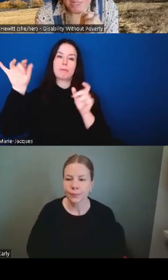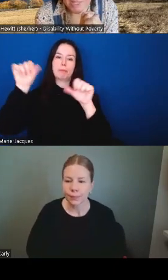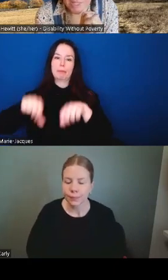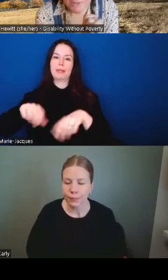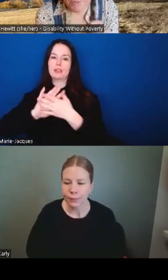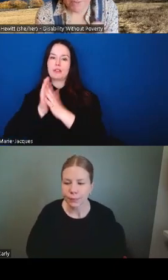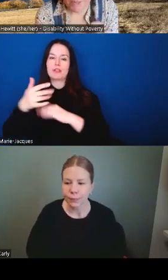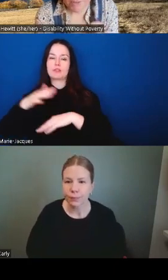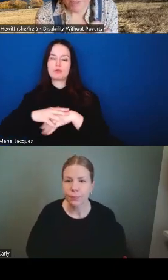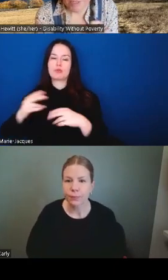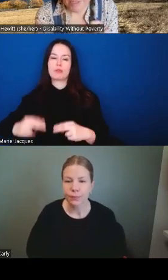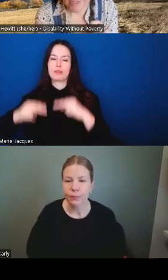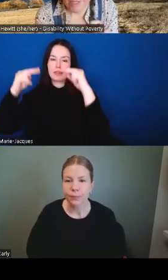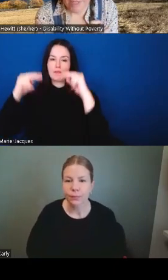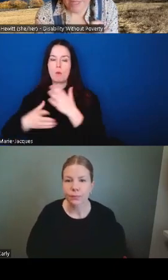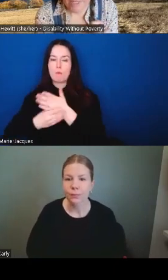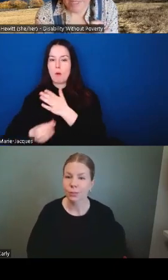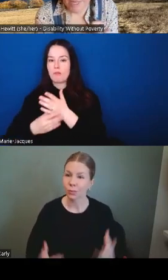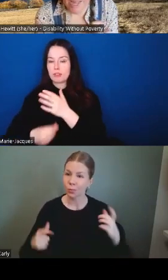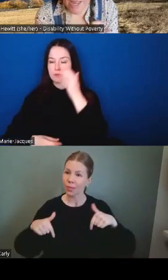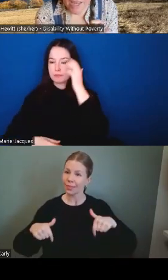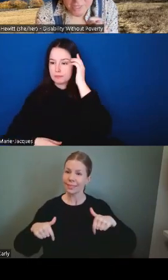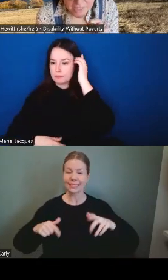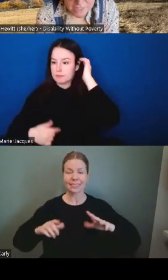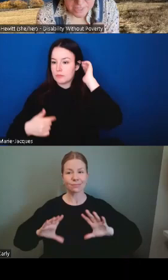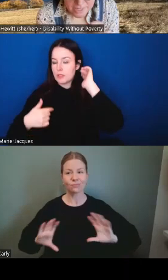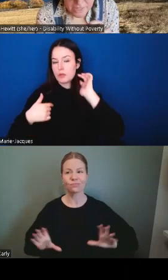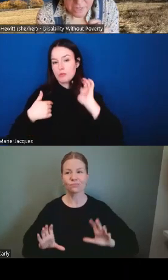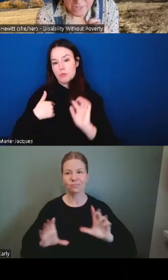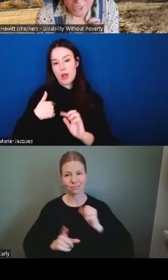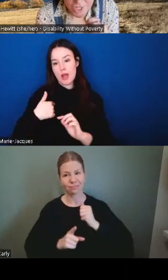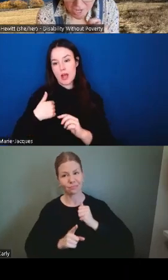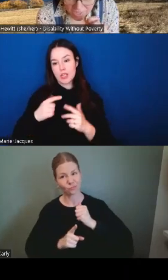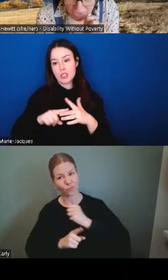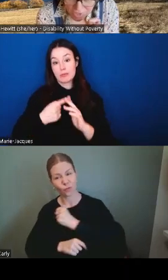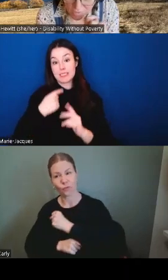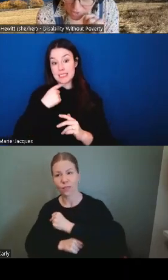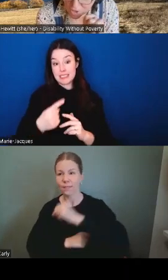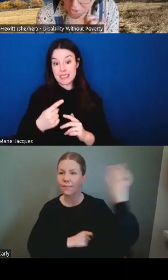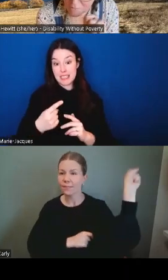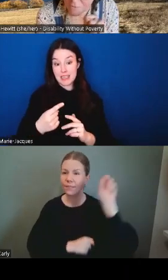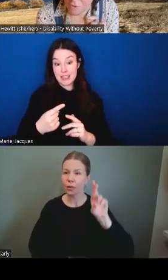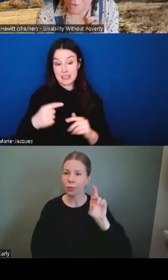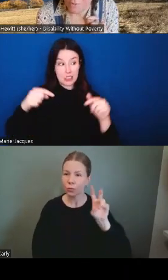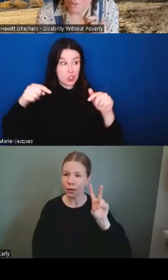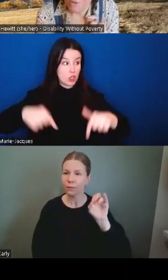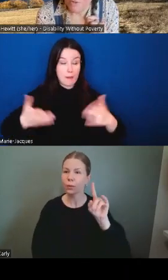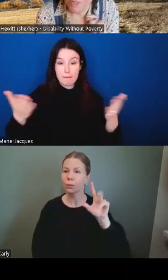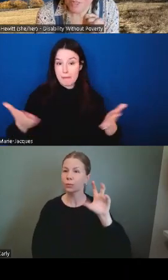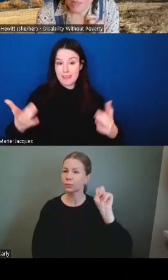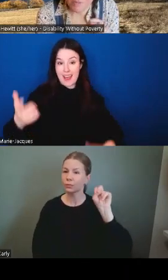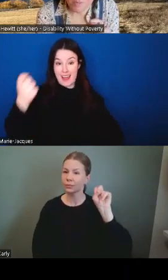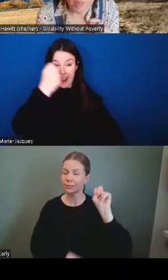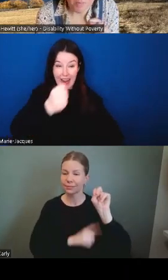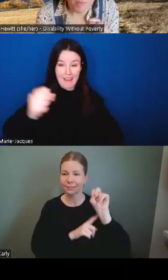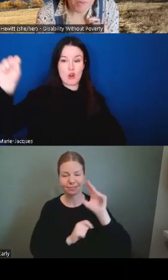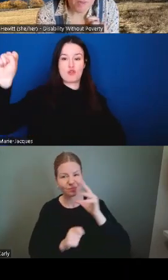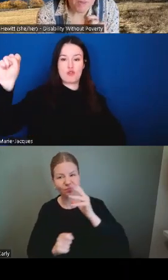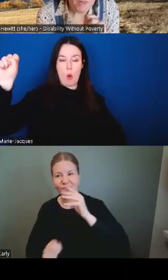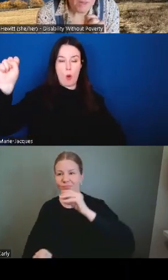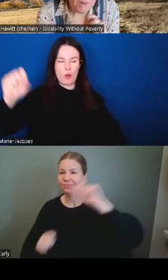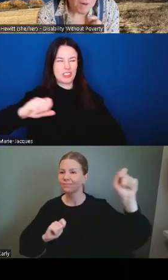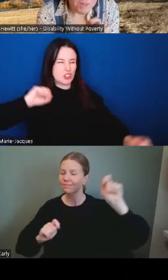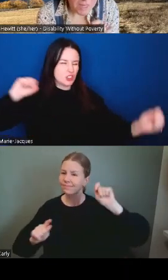that this is a revolution this is a change that we're looking for for disabled